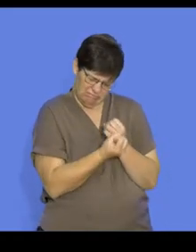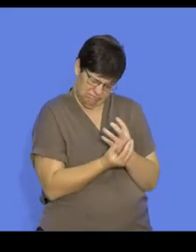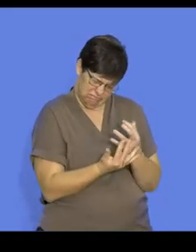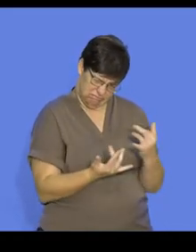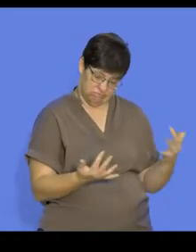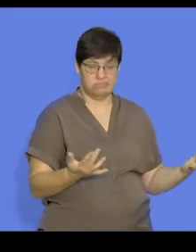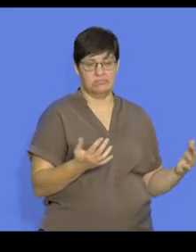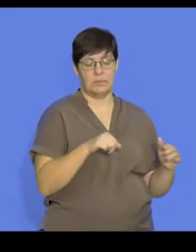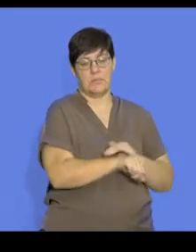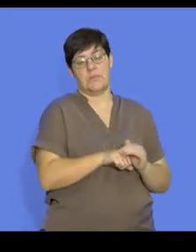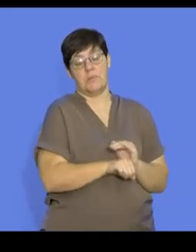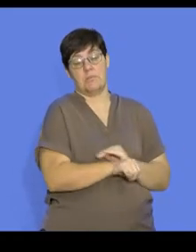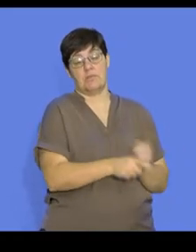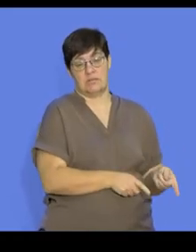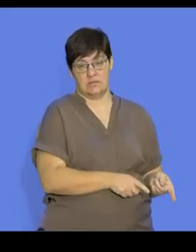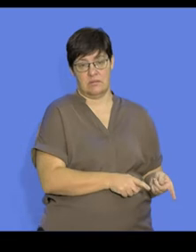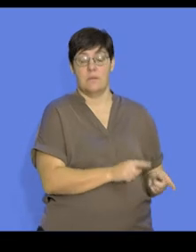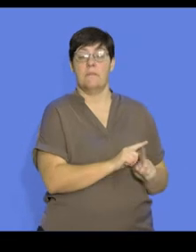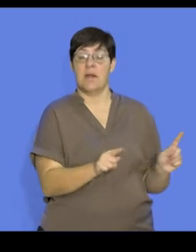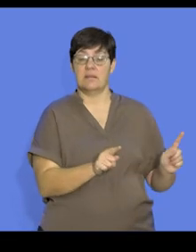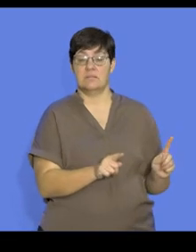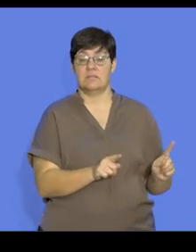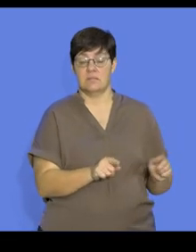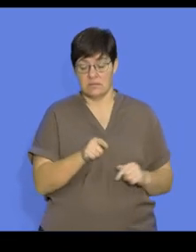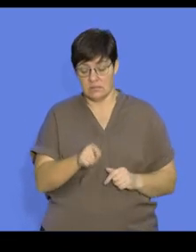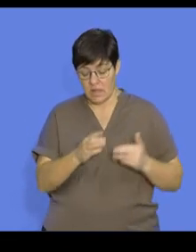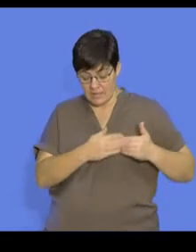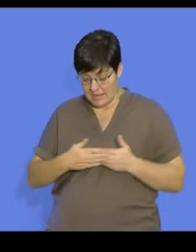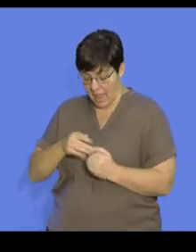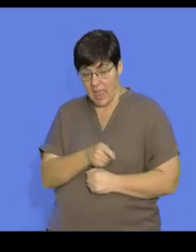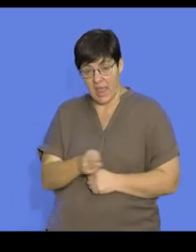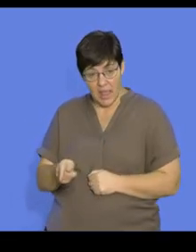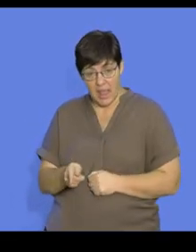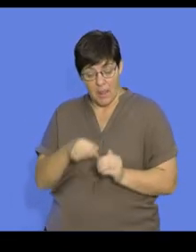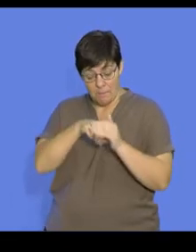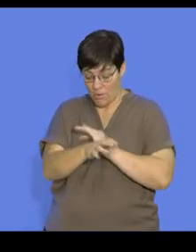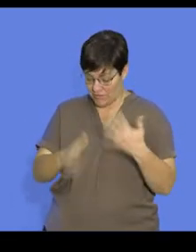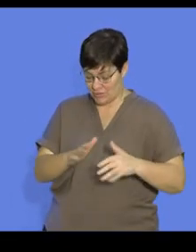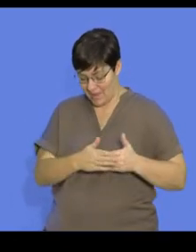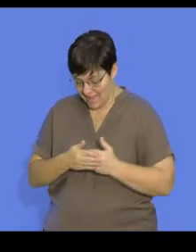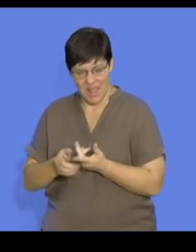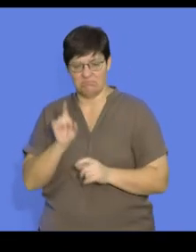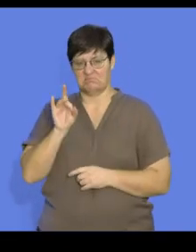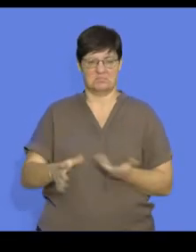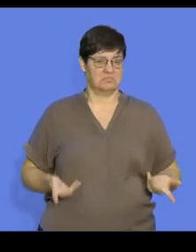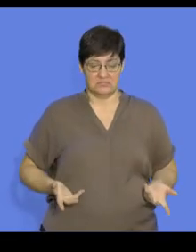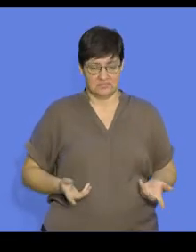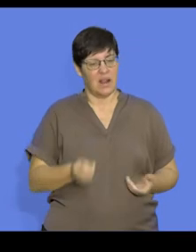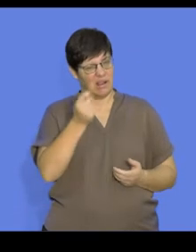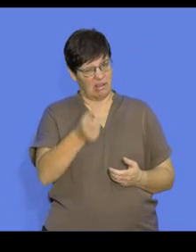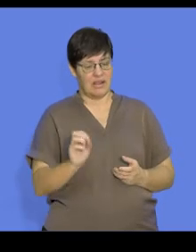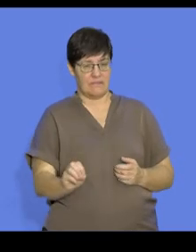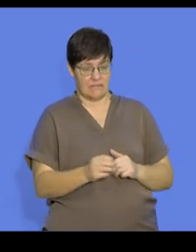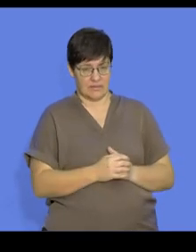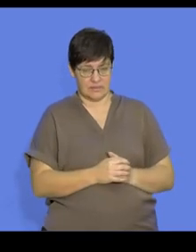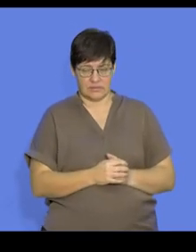offsprings, but they spend little time or energy on caring for the offspring. So if we look at this graph, we can